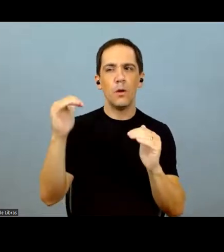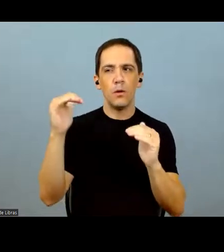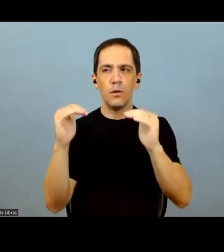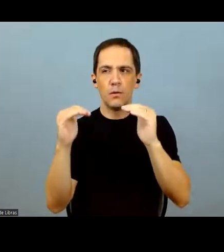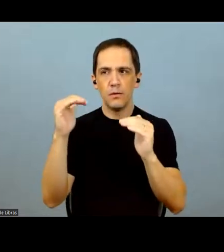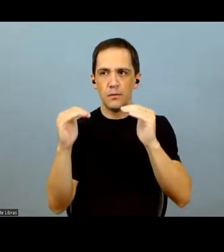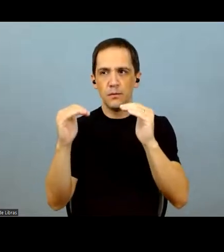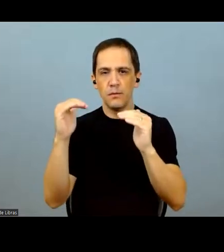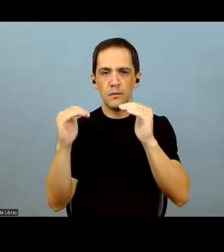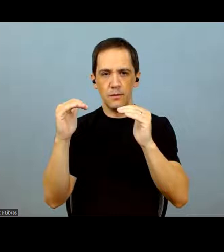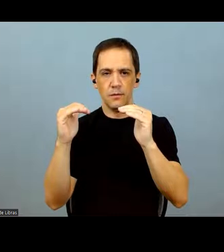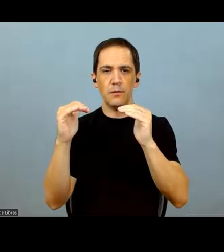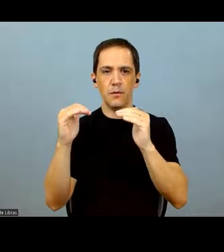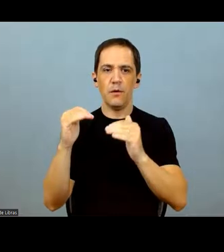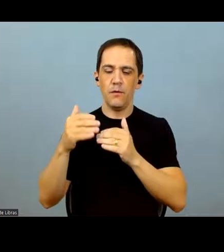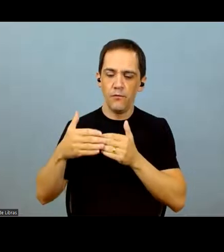for the year.